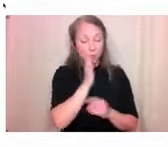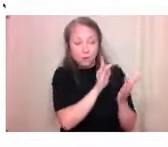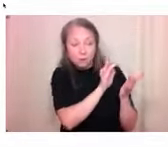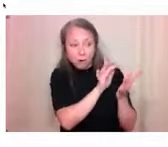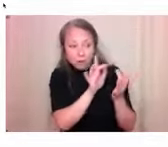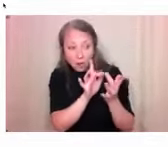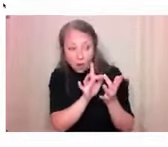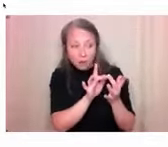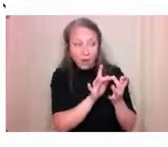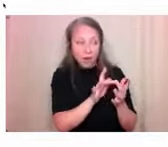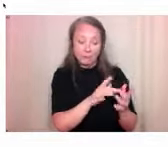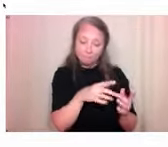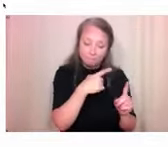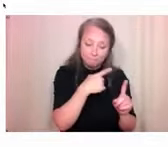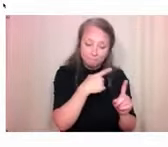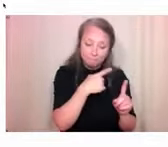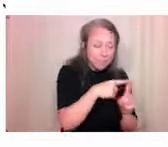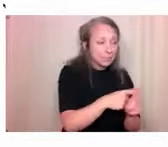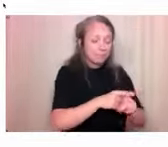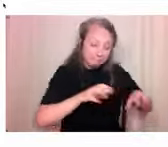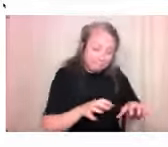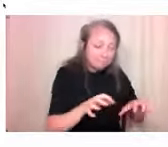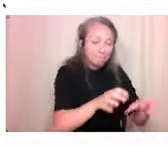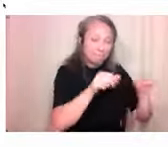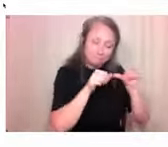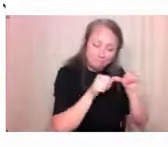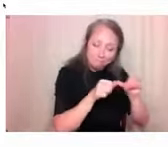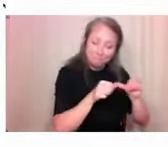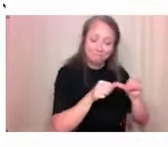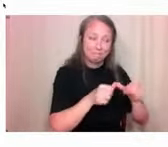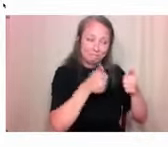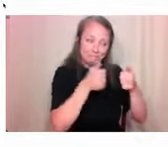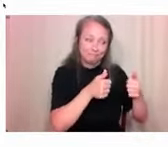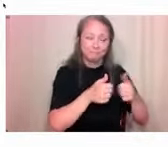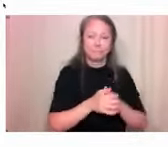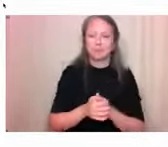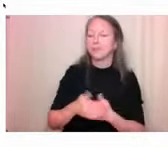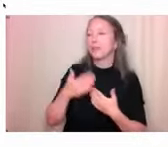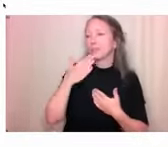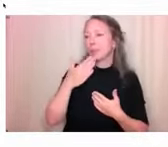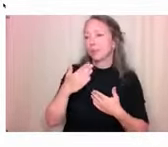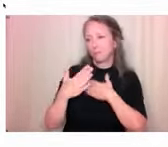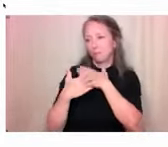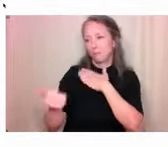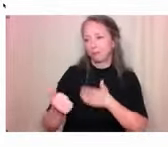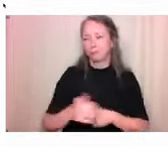together. Thank you so much for having us. All right. Thank you so much. Thank you. you